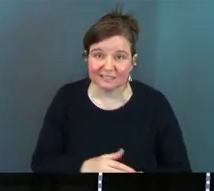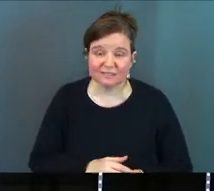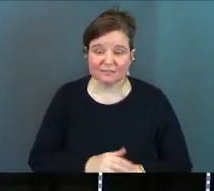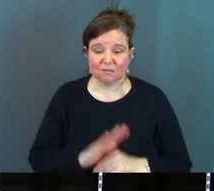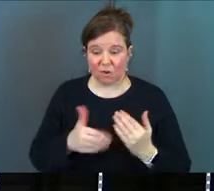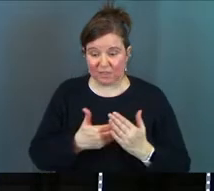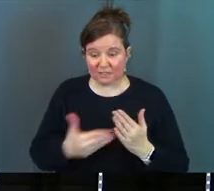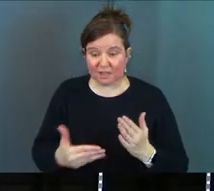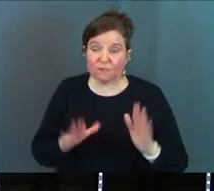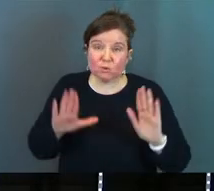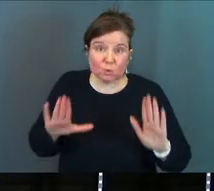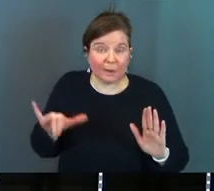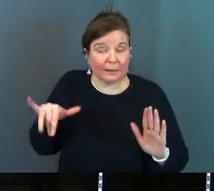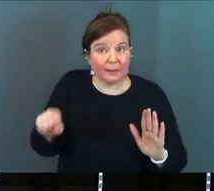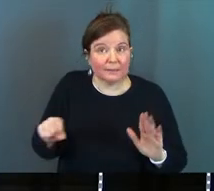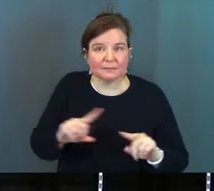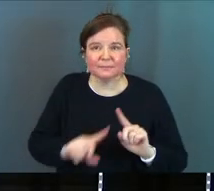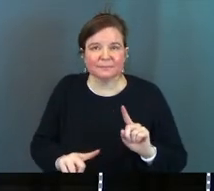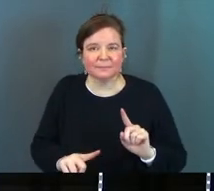all that stuff was great